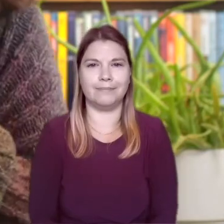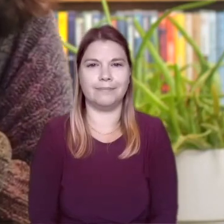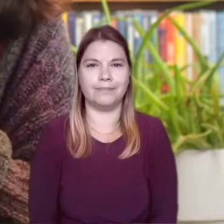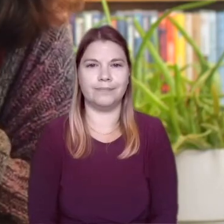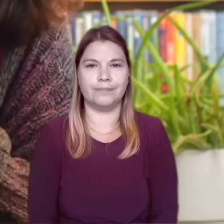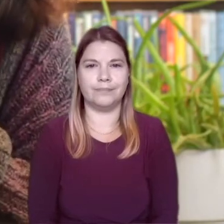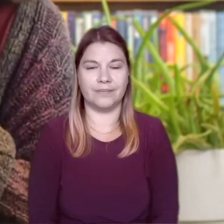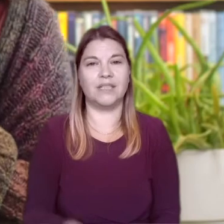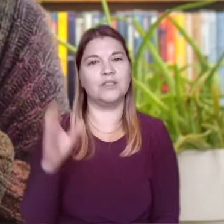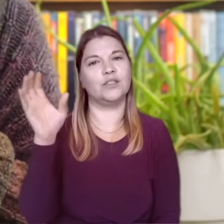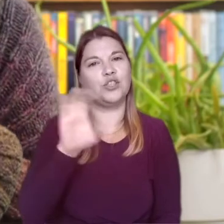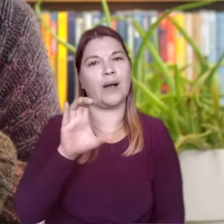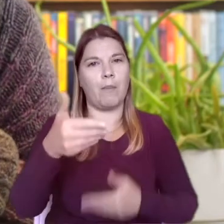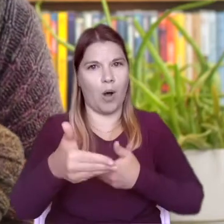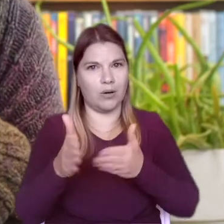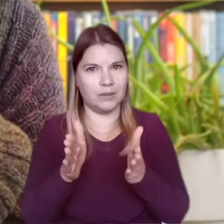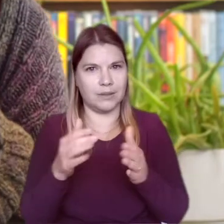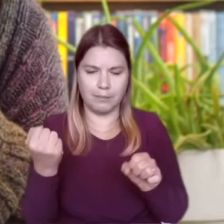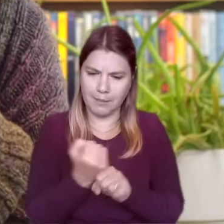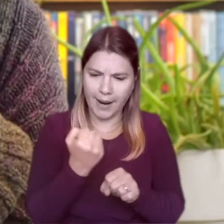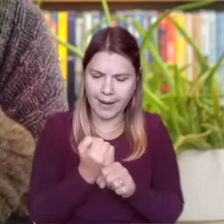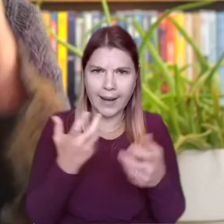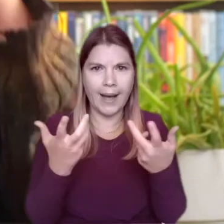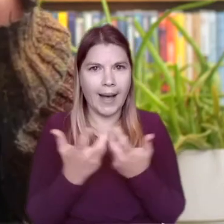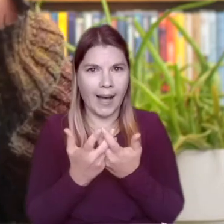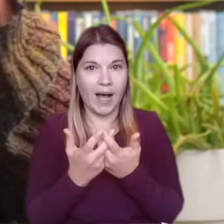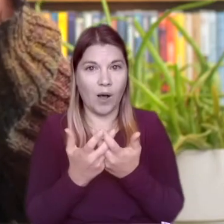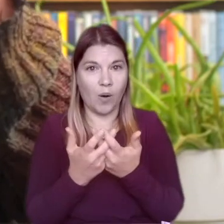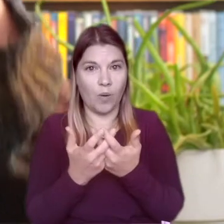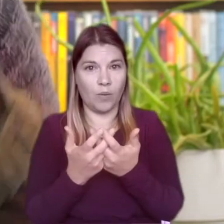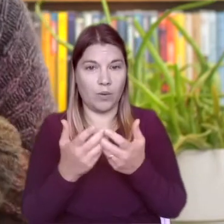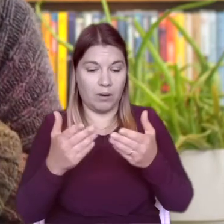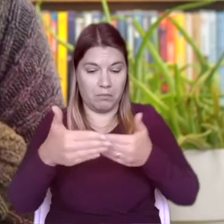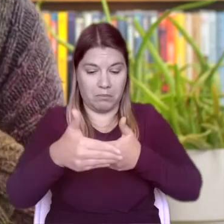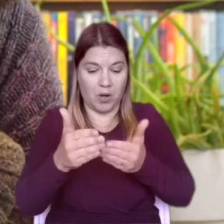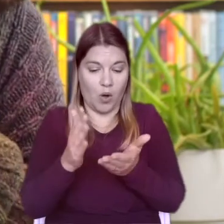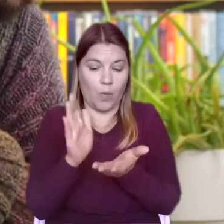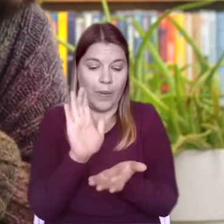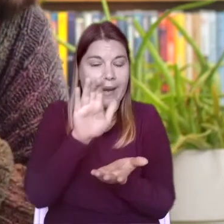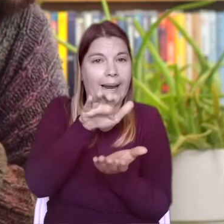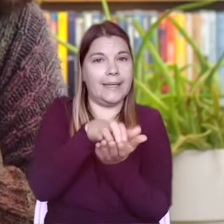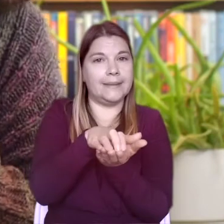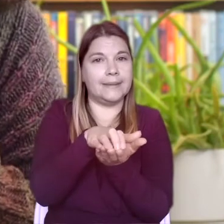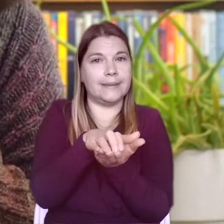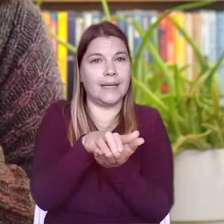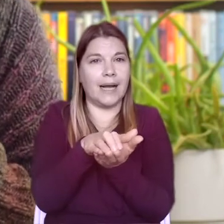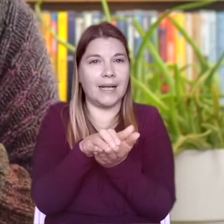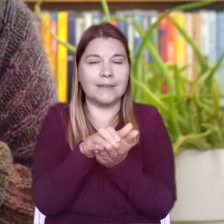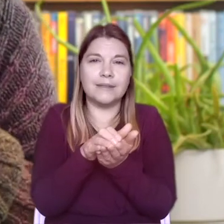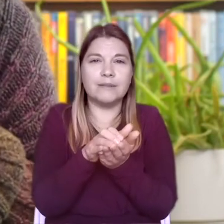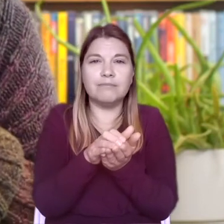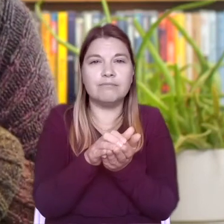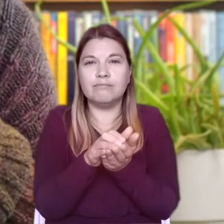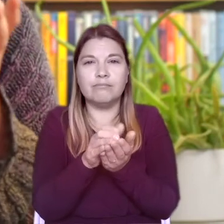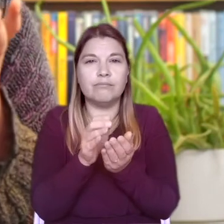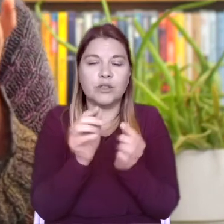To make one of these, all you need is a container with a lid and some small dry items. You could